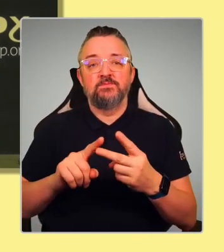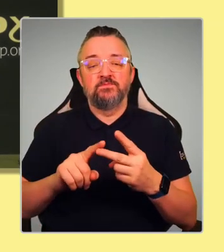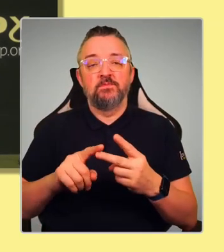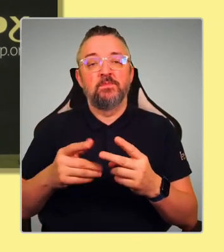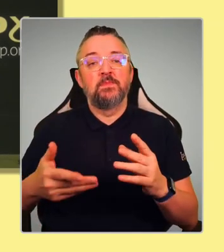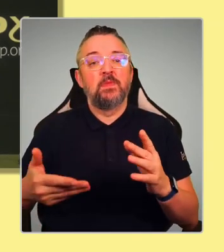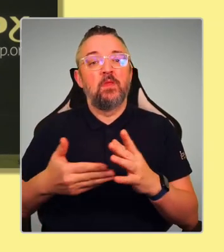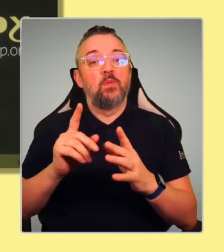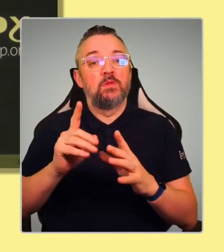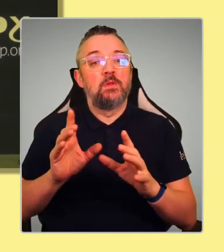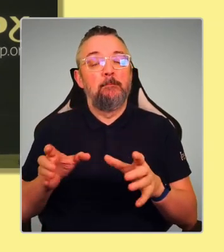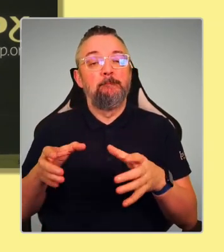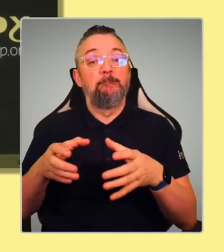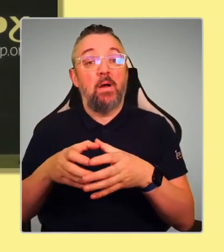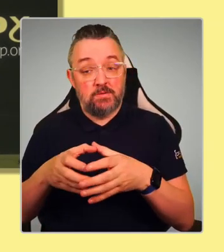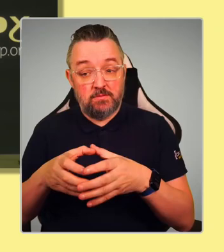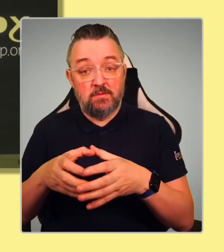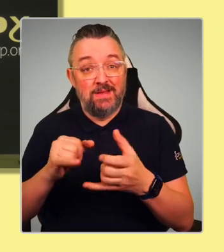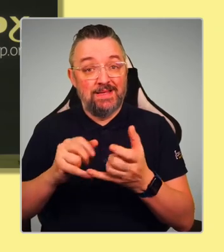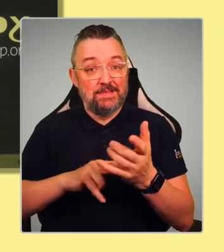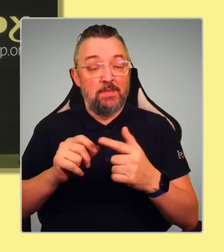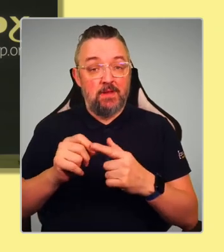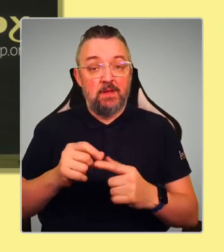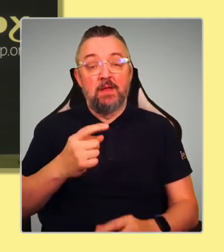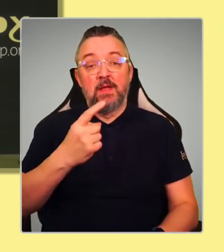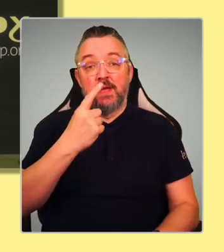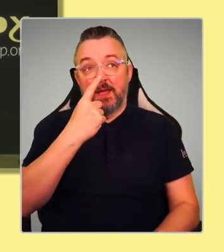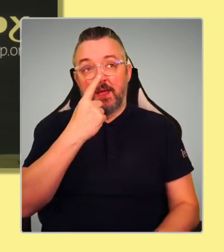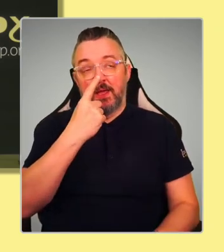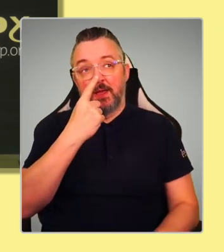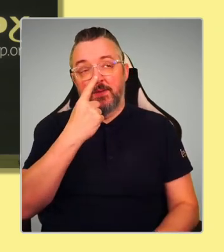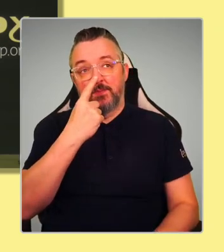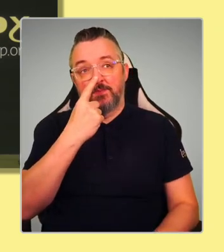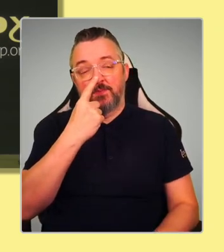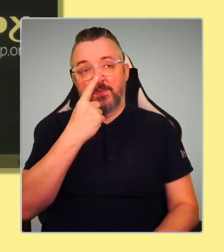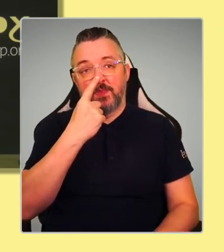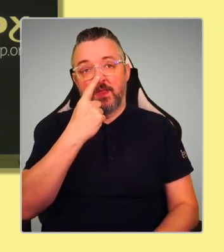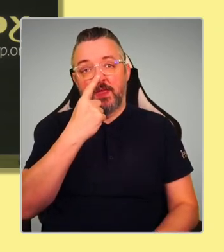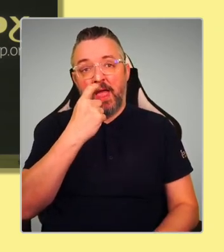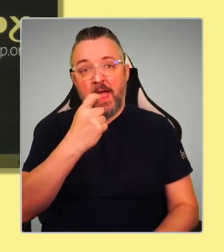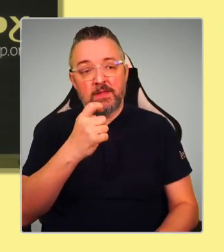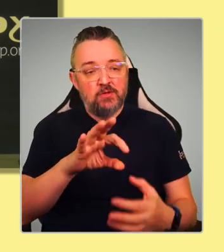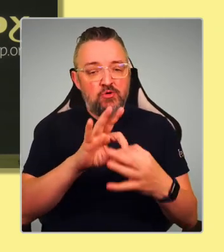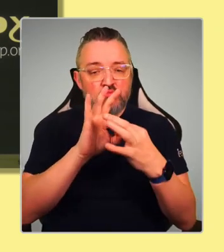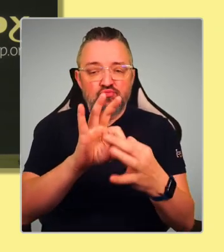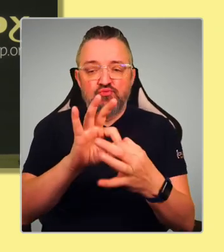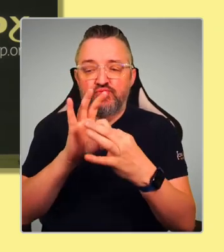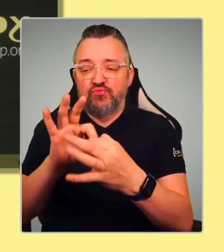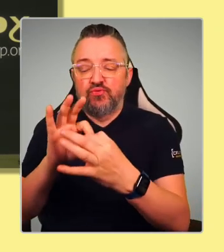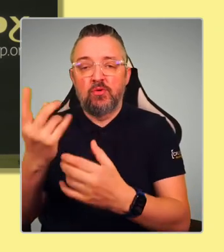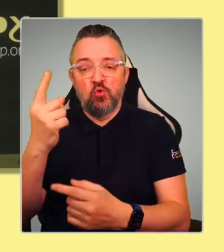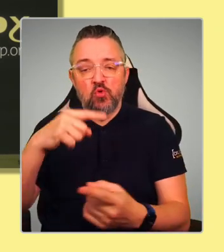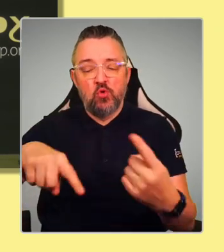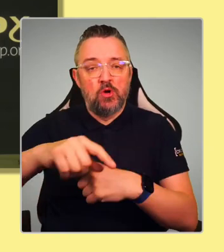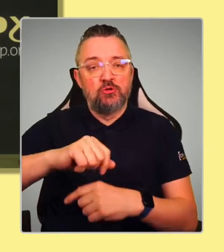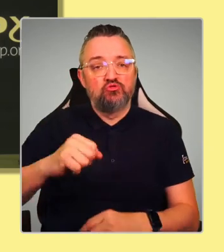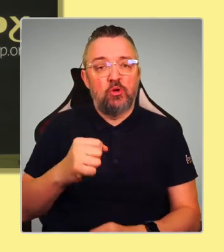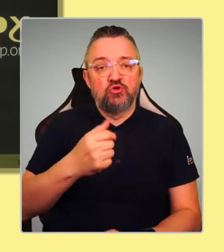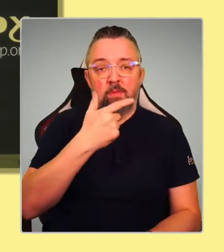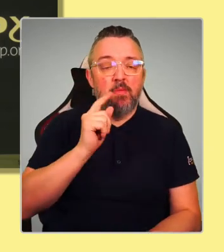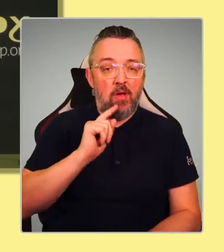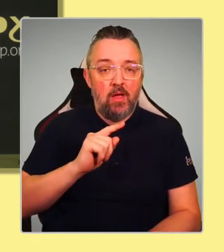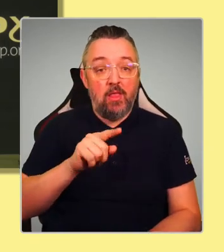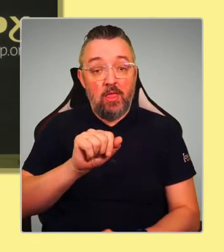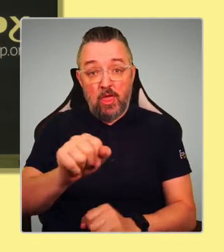was able to speak to people in Scotland, earn their trust and their confidence, and then